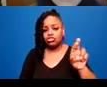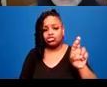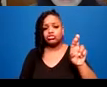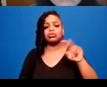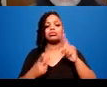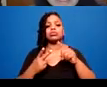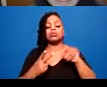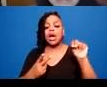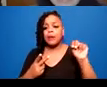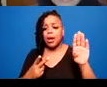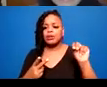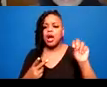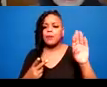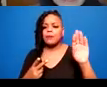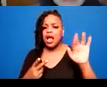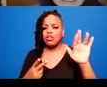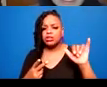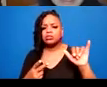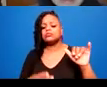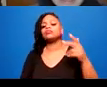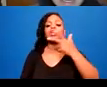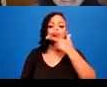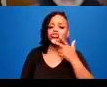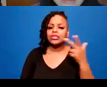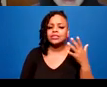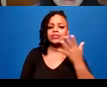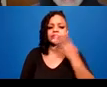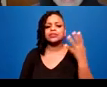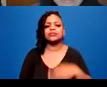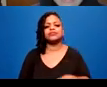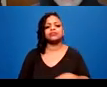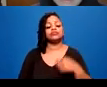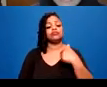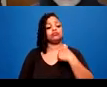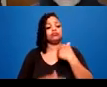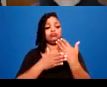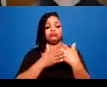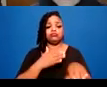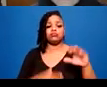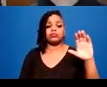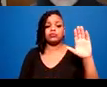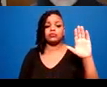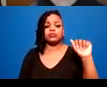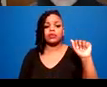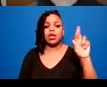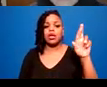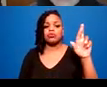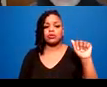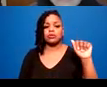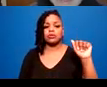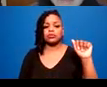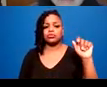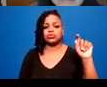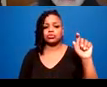Aotearoa. A-O-T-E-A-R-O-A. On my